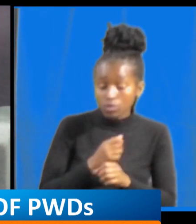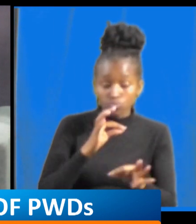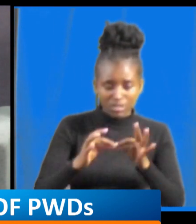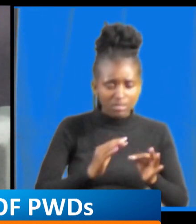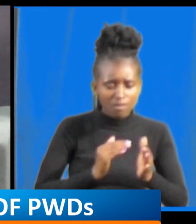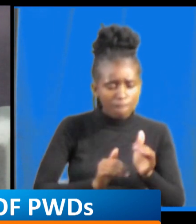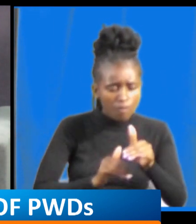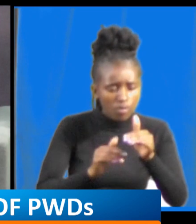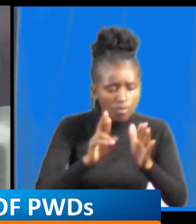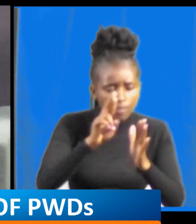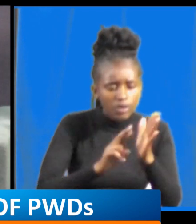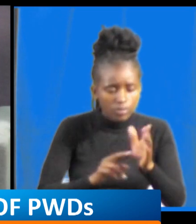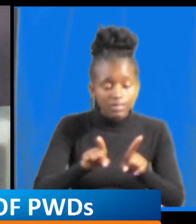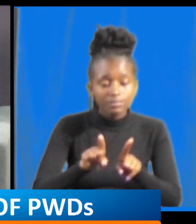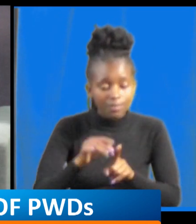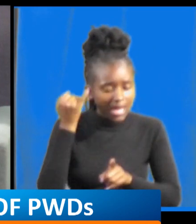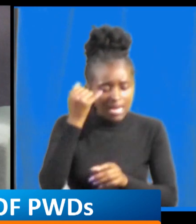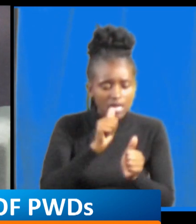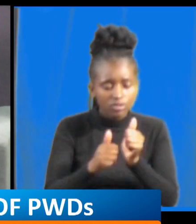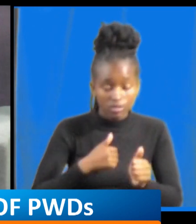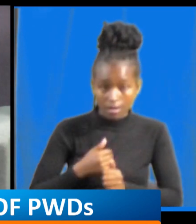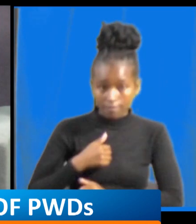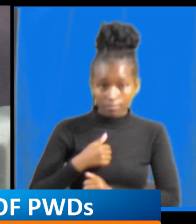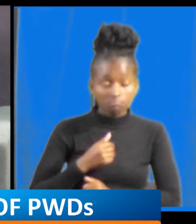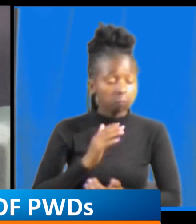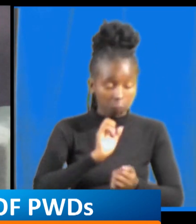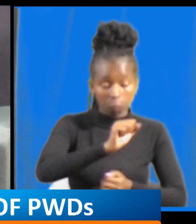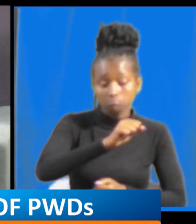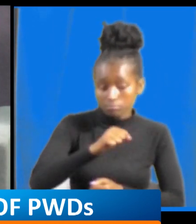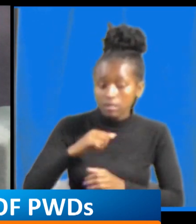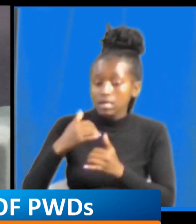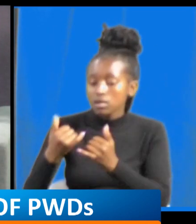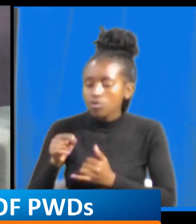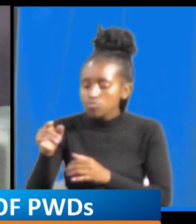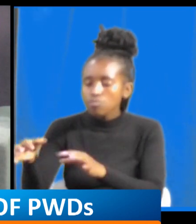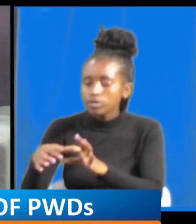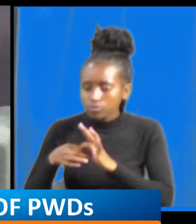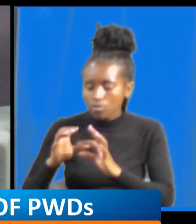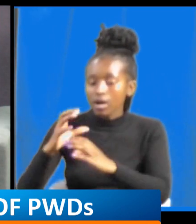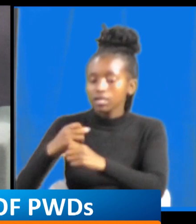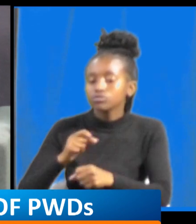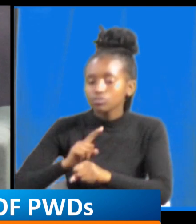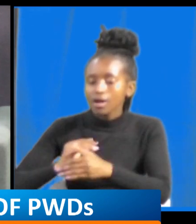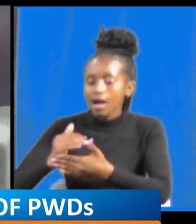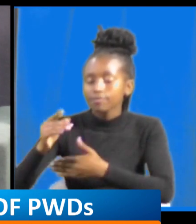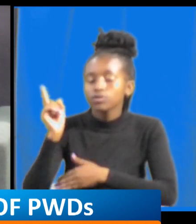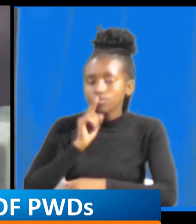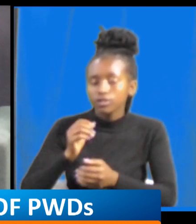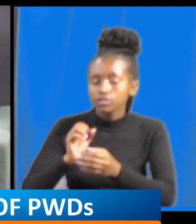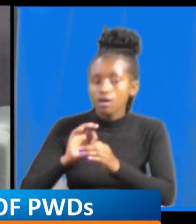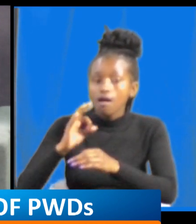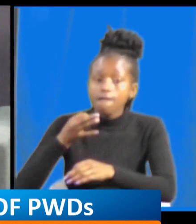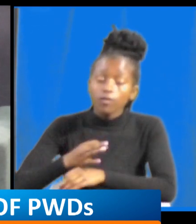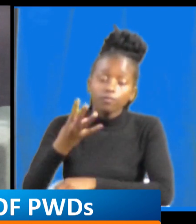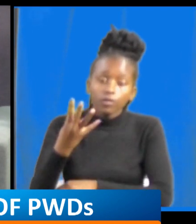and you know livelihood yes you joined APDK after you had finished form four what are some of the benefits that you have had were they still